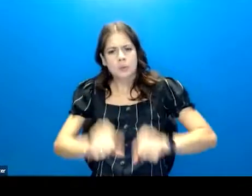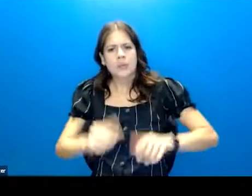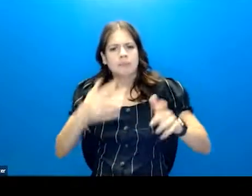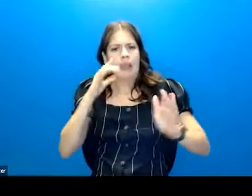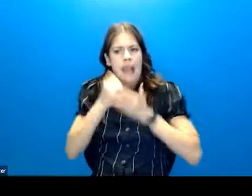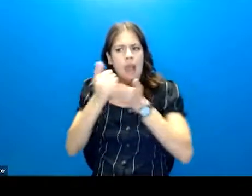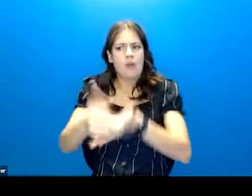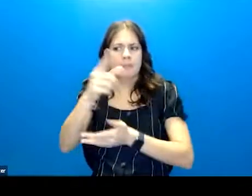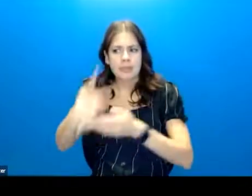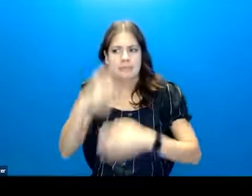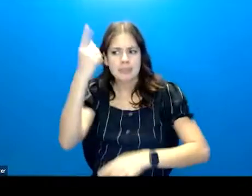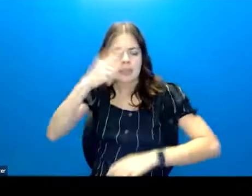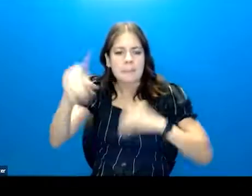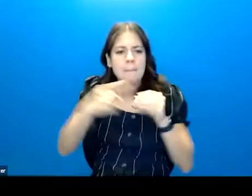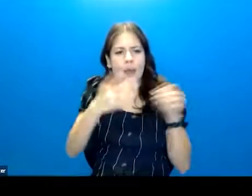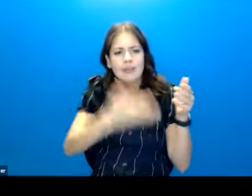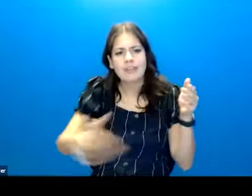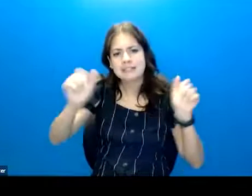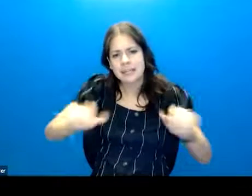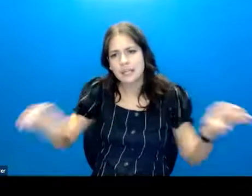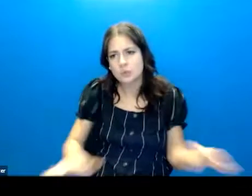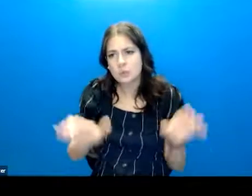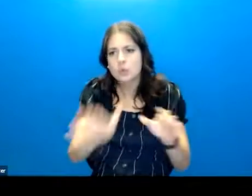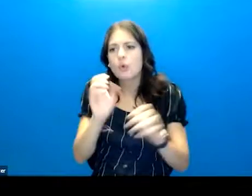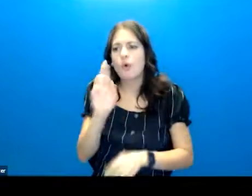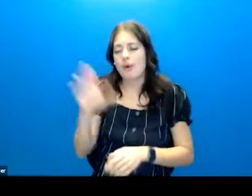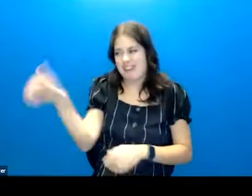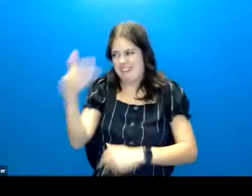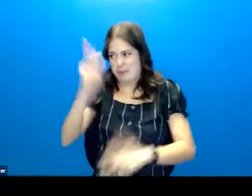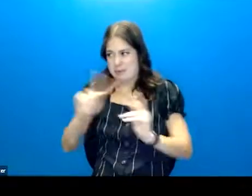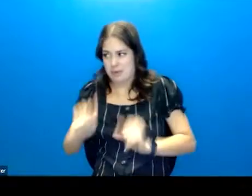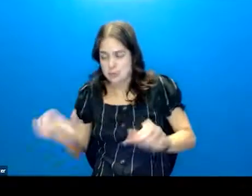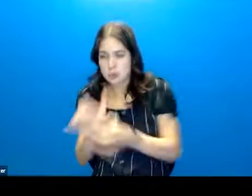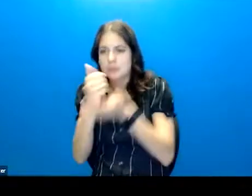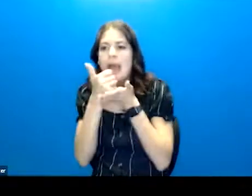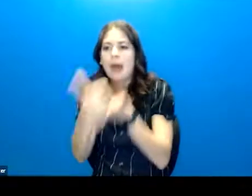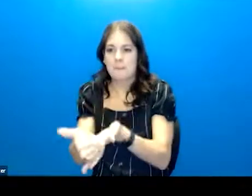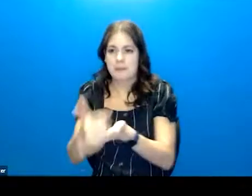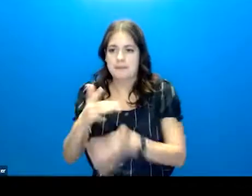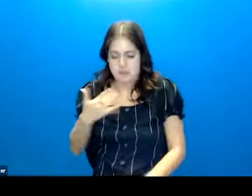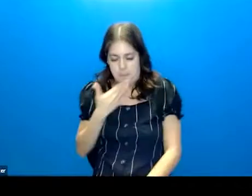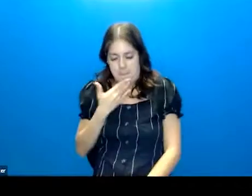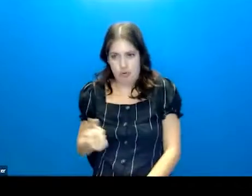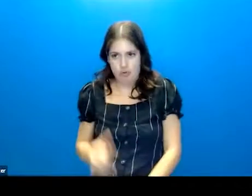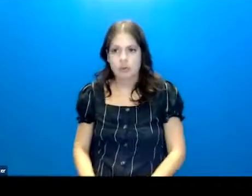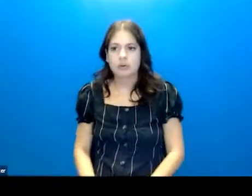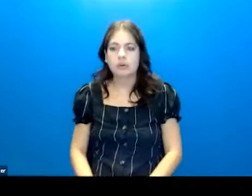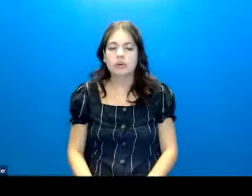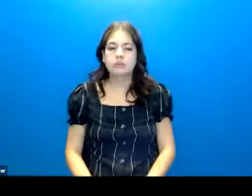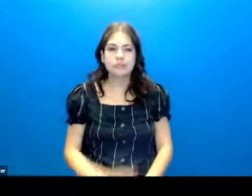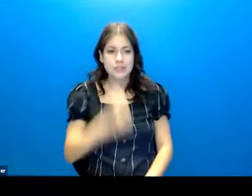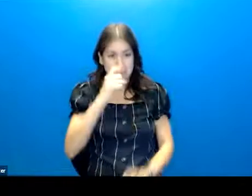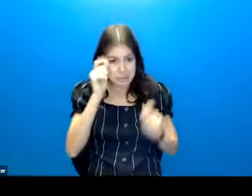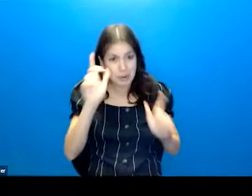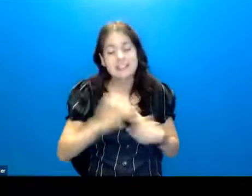help them think about the things that they can do or that others can do to help them feel better? Now, don't be